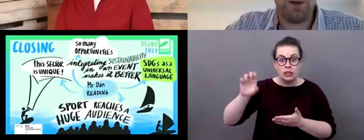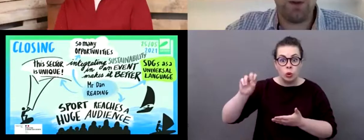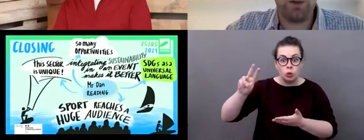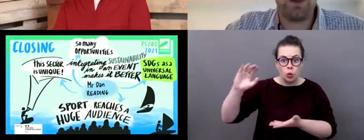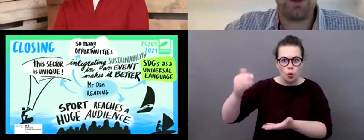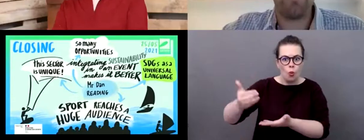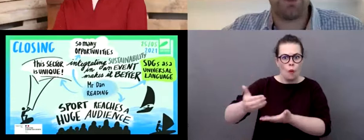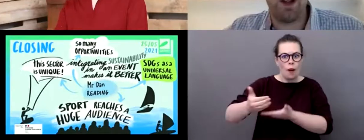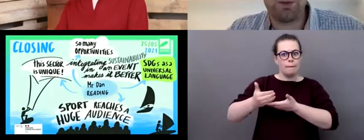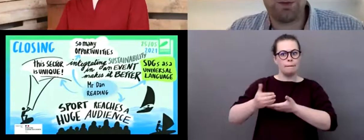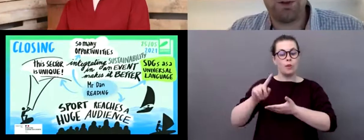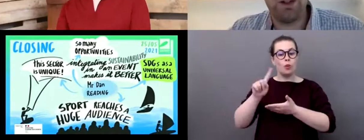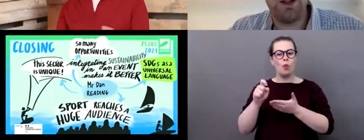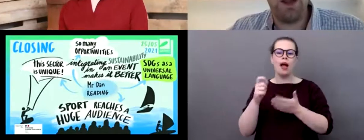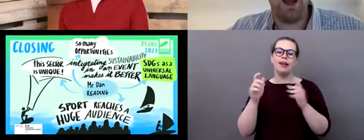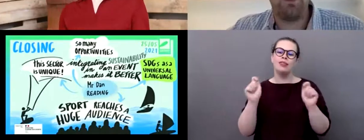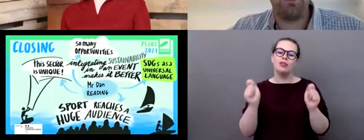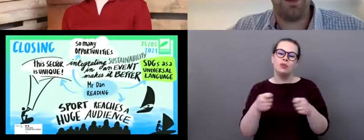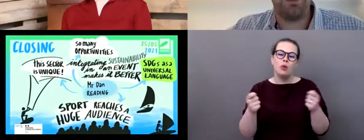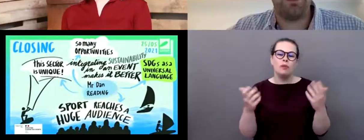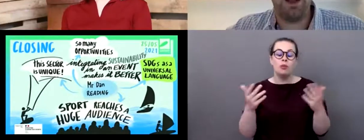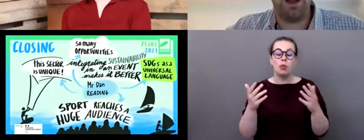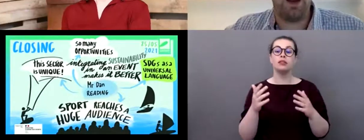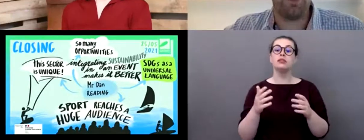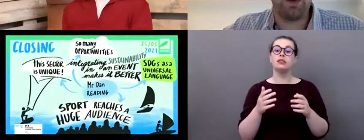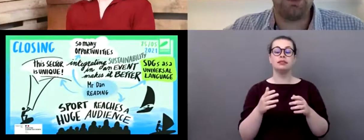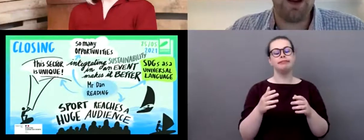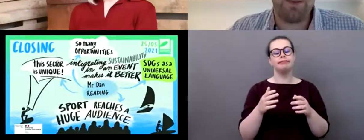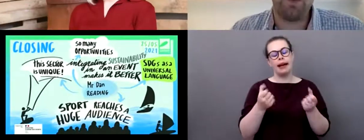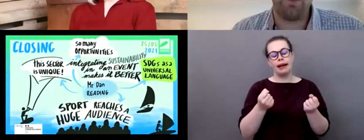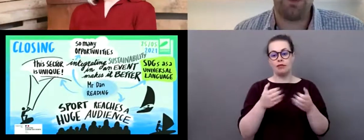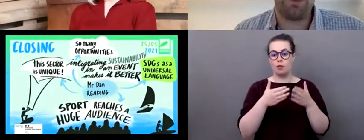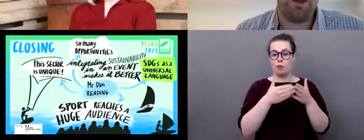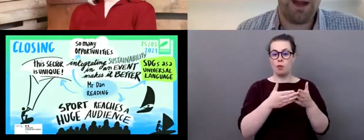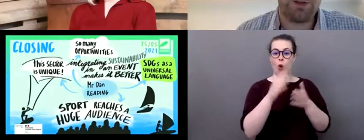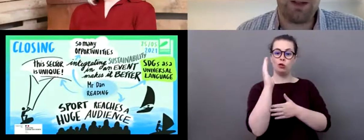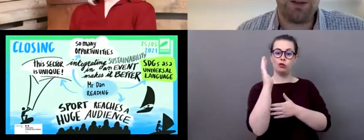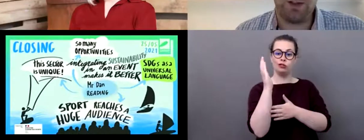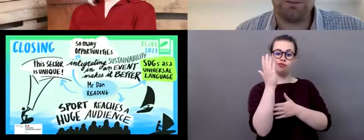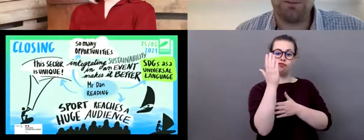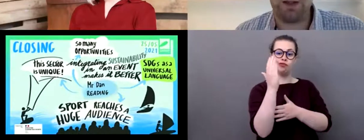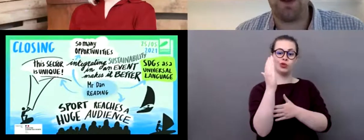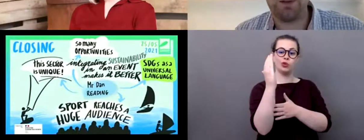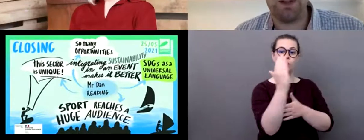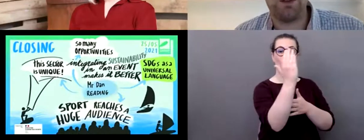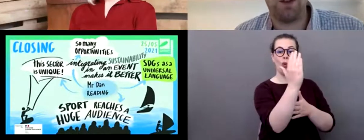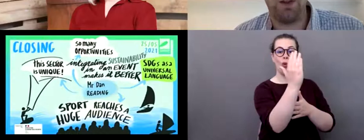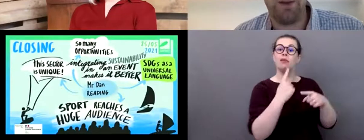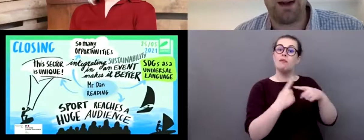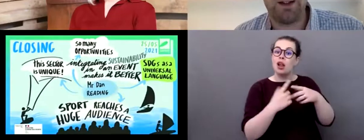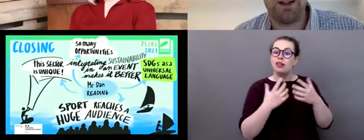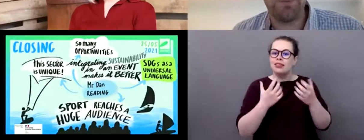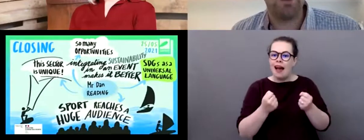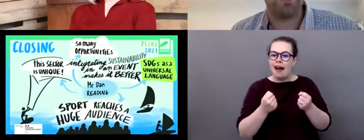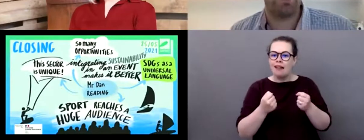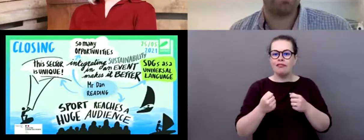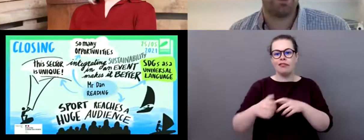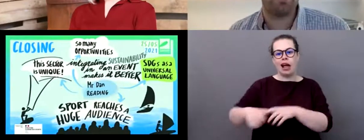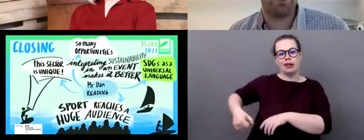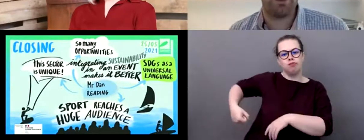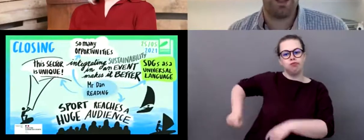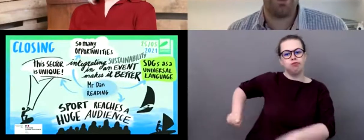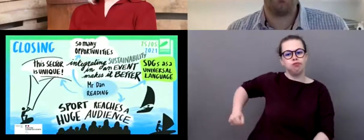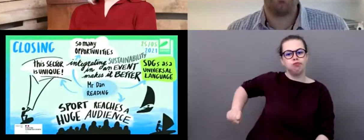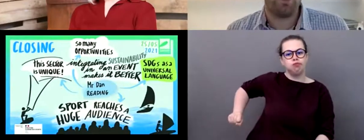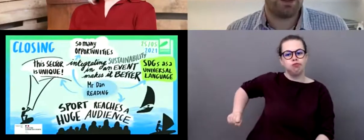a sailing boat on the water would have a coach, um, and, uh, what we call a rib with a petrol engine, a combustion engine on the back. So we were